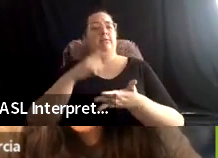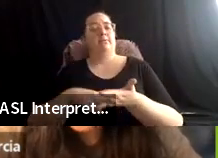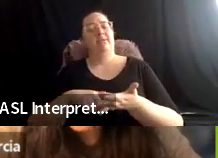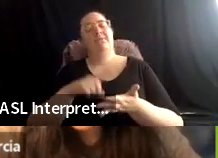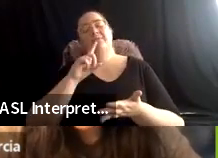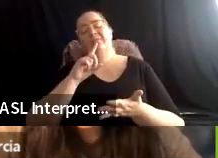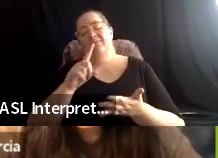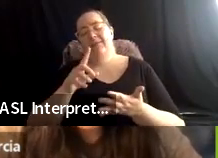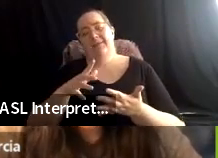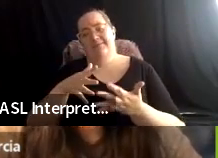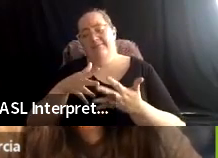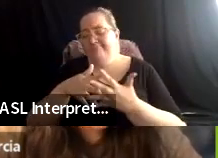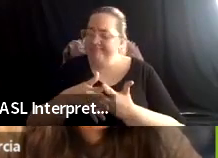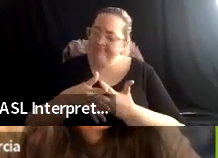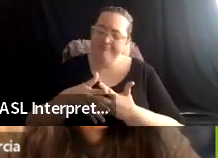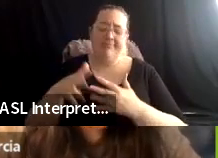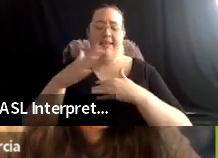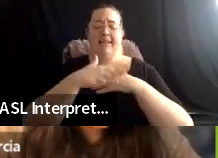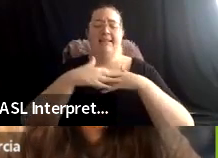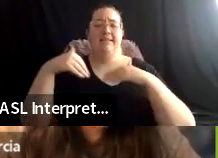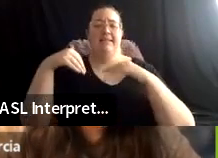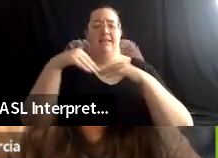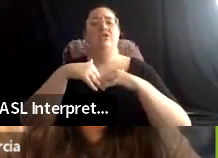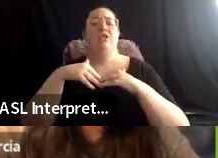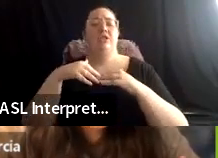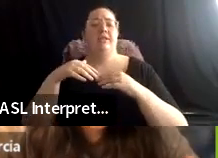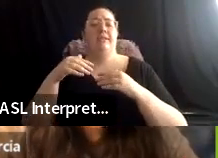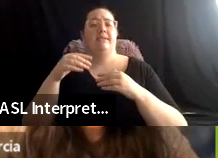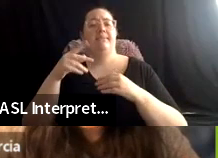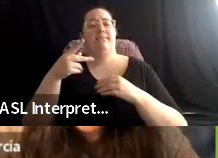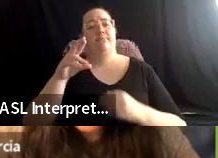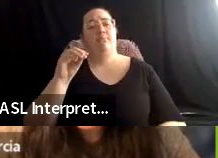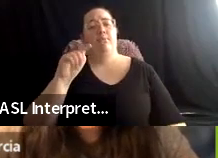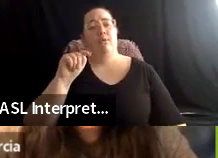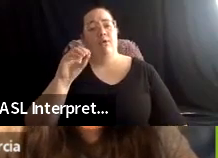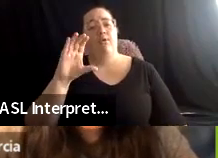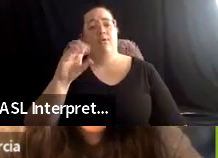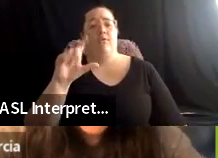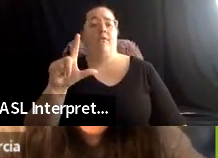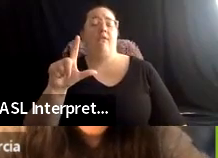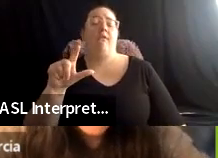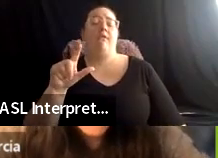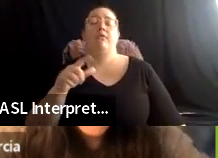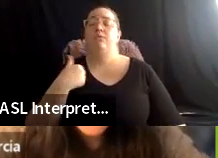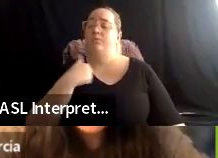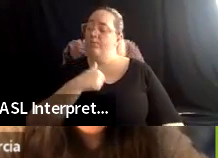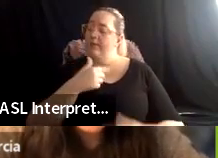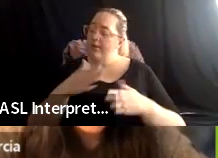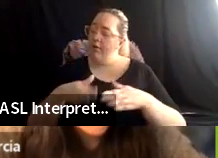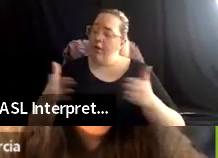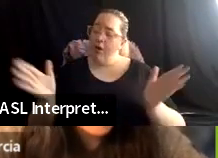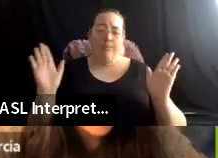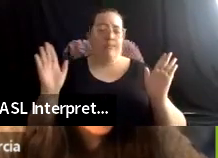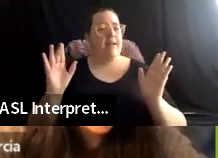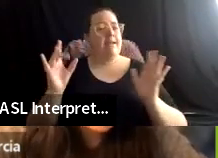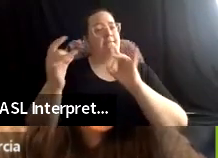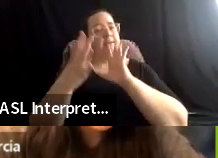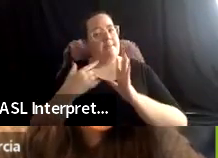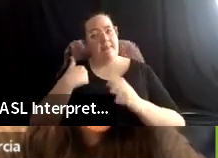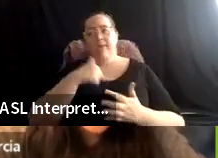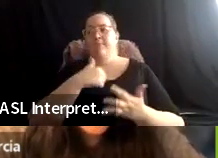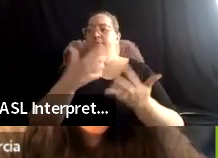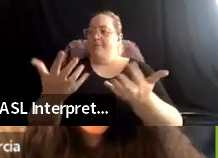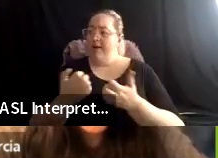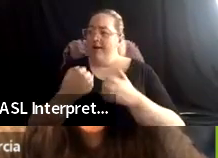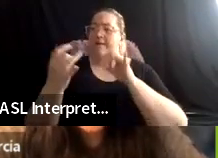protocol. And so, um, we are definitely open to feedback. We want feedback. I think this is a really great community